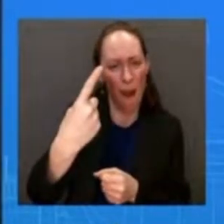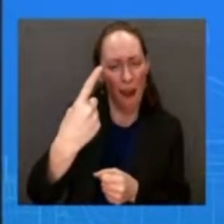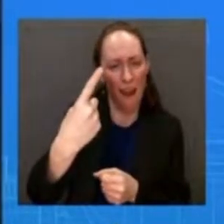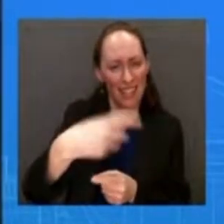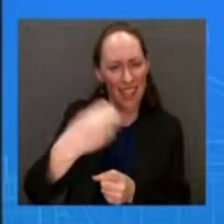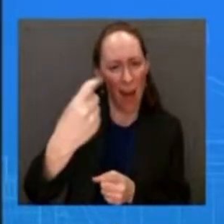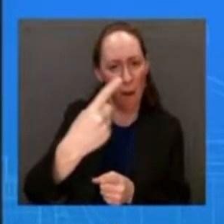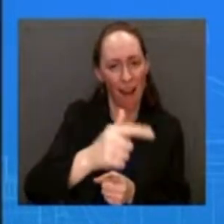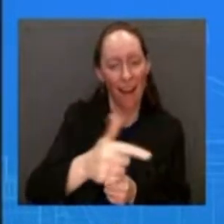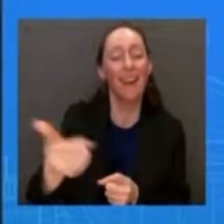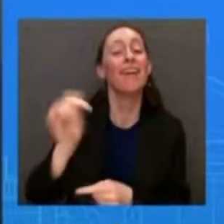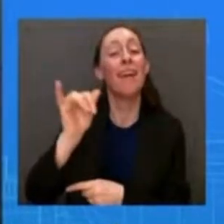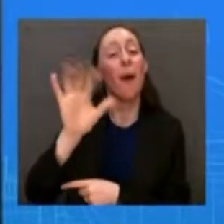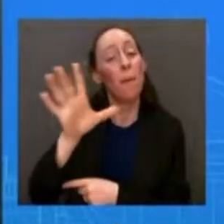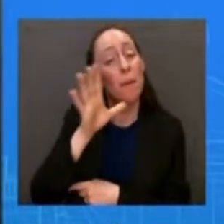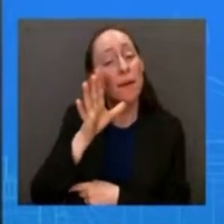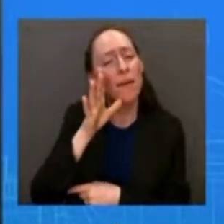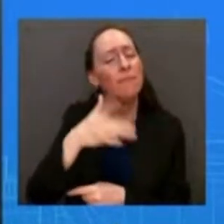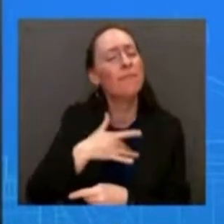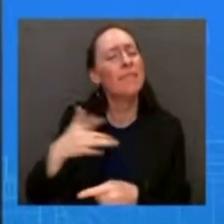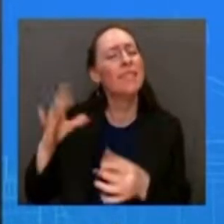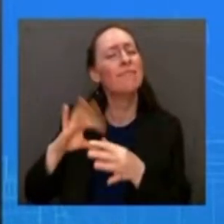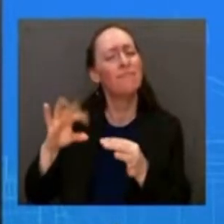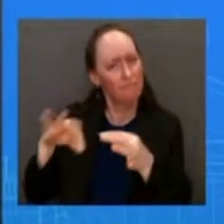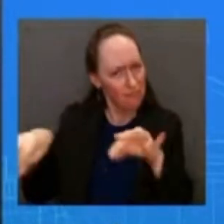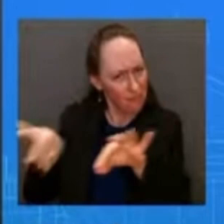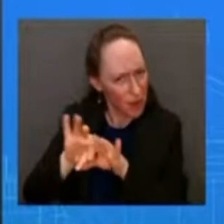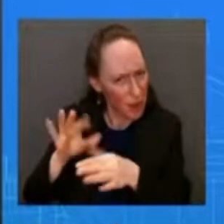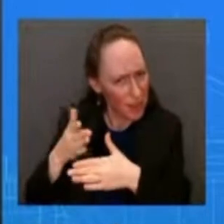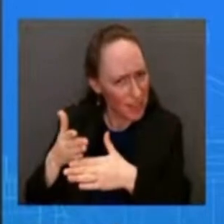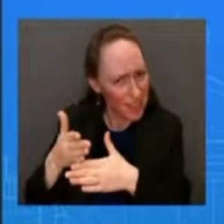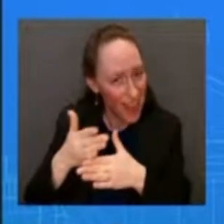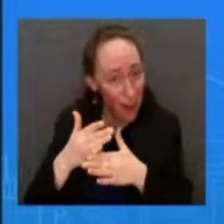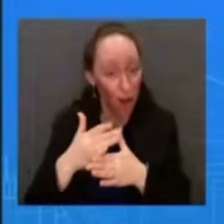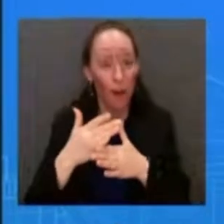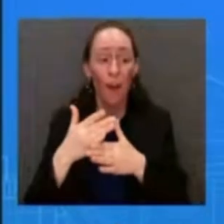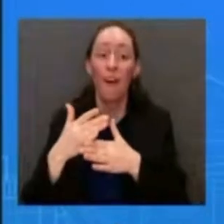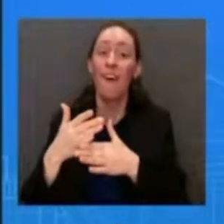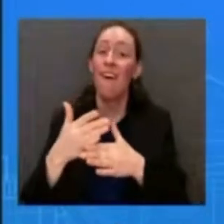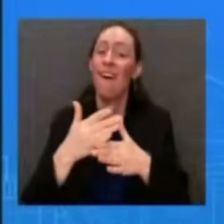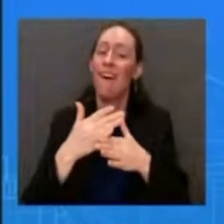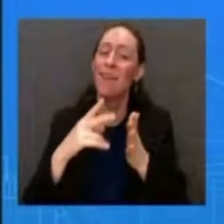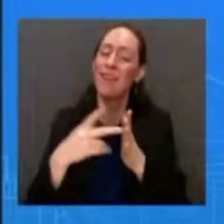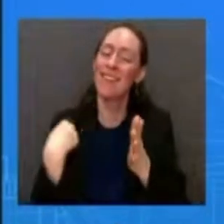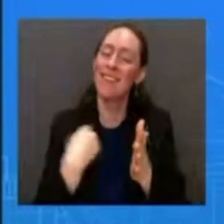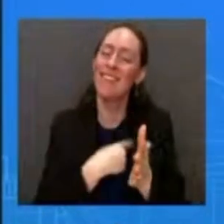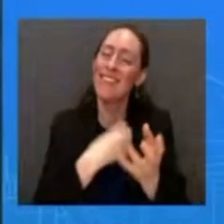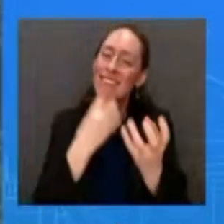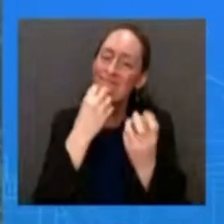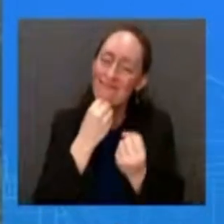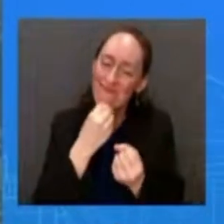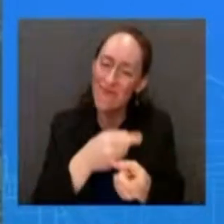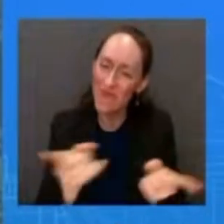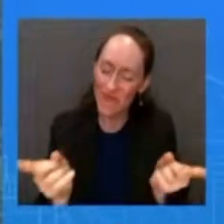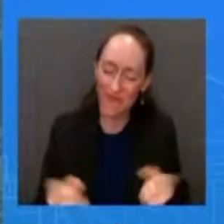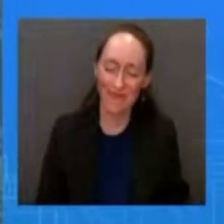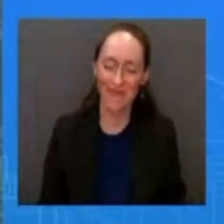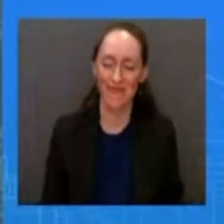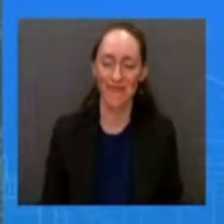I mean I'm open I have a slot